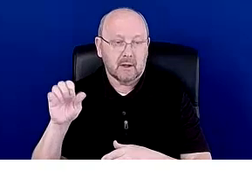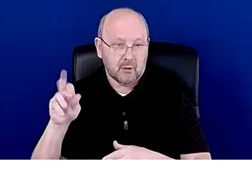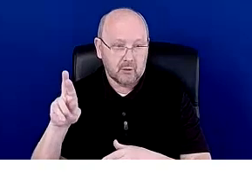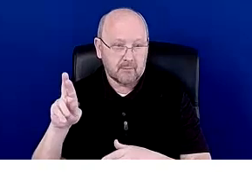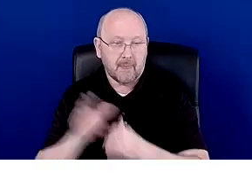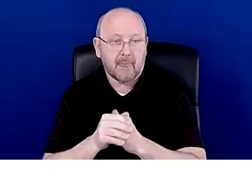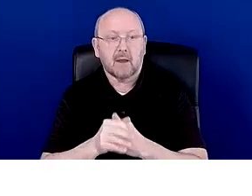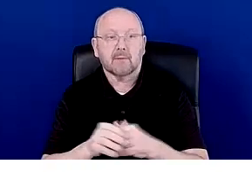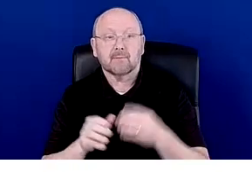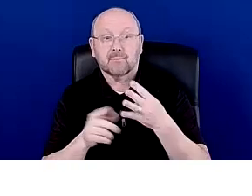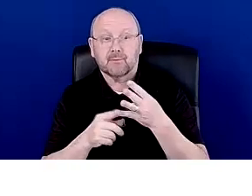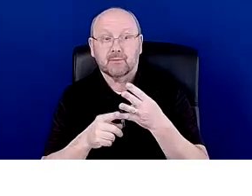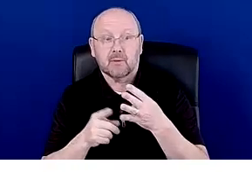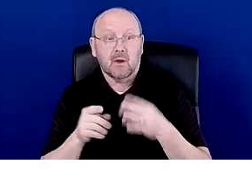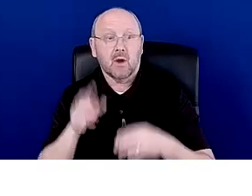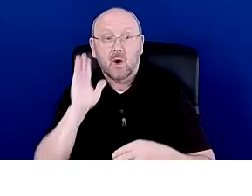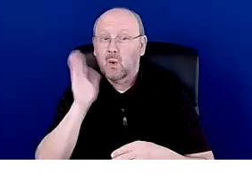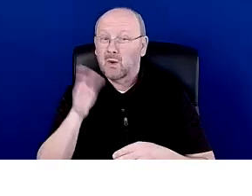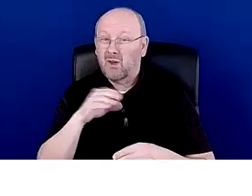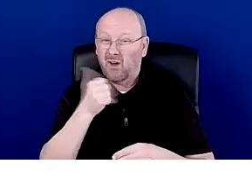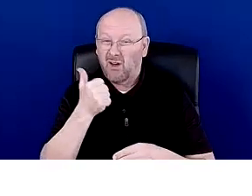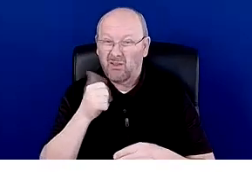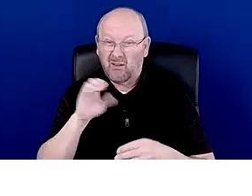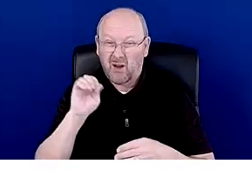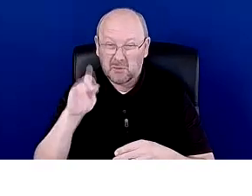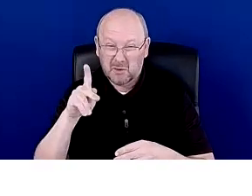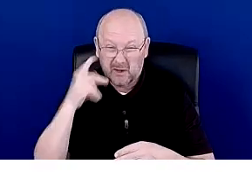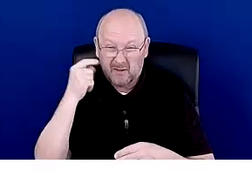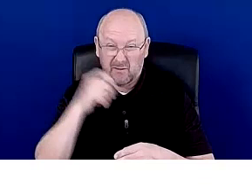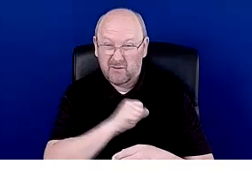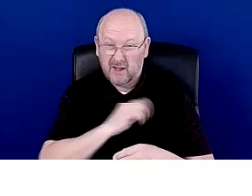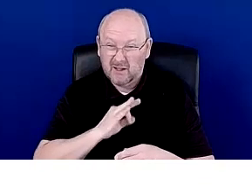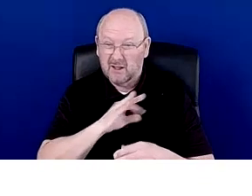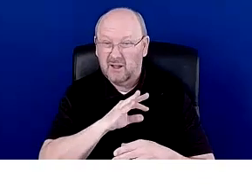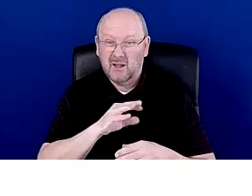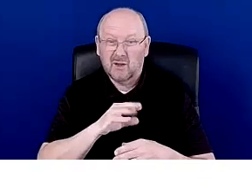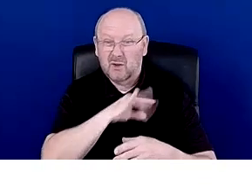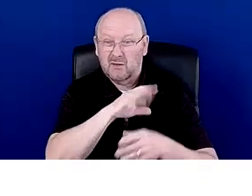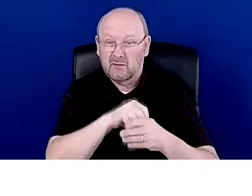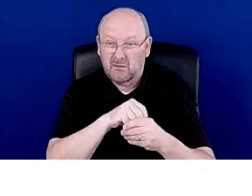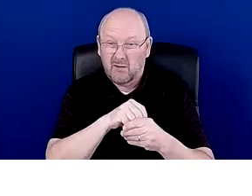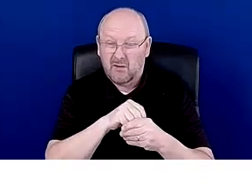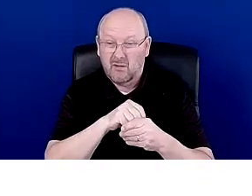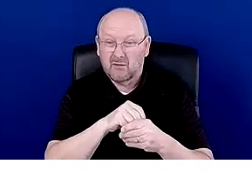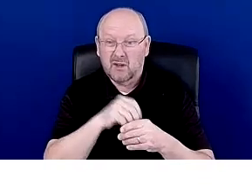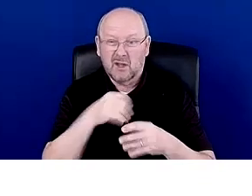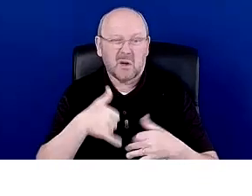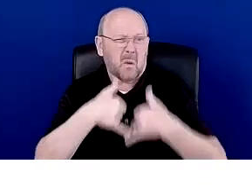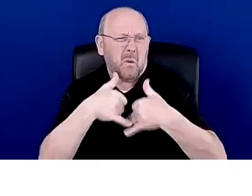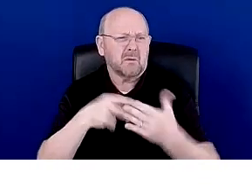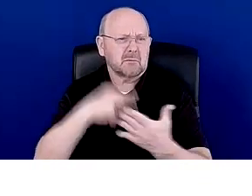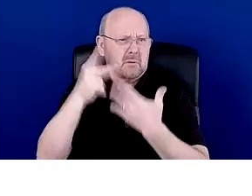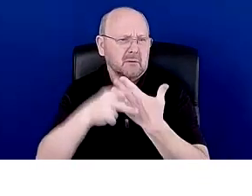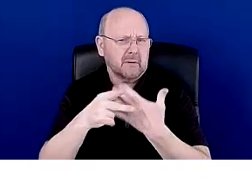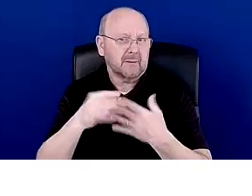So we don't know 100% for sure. But what we do know is that there still should be money out